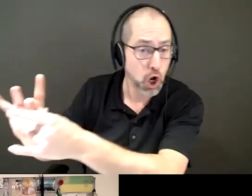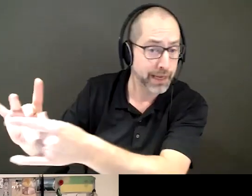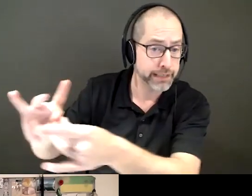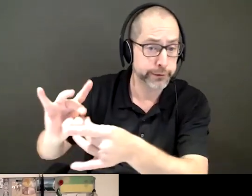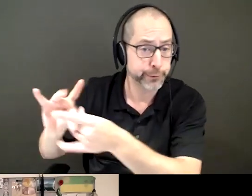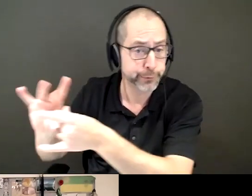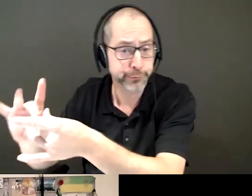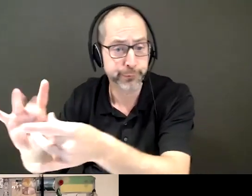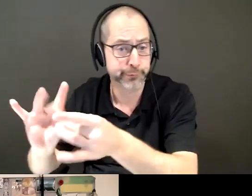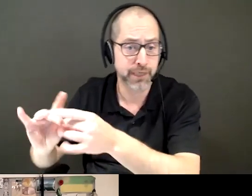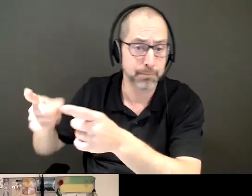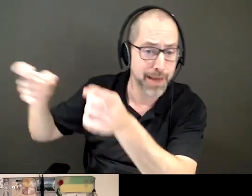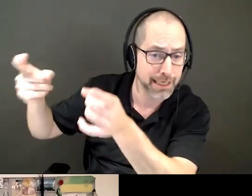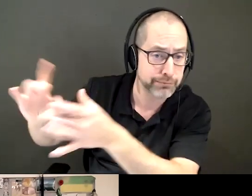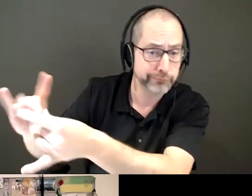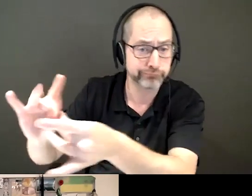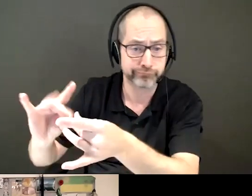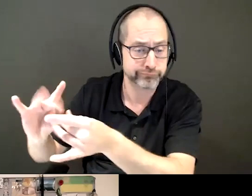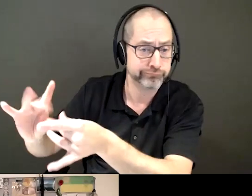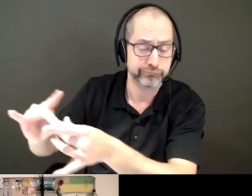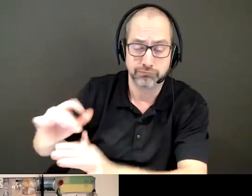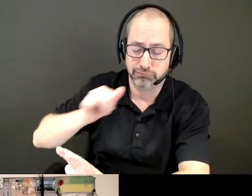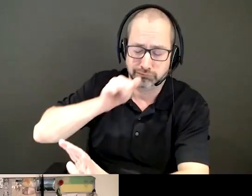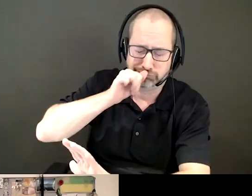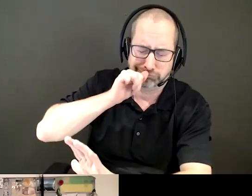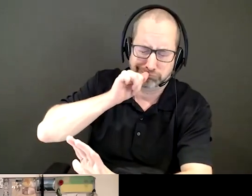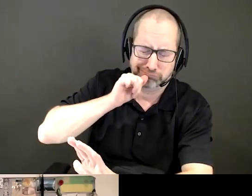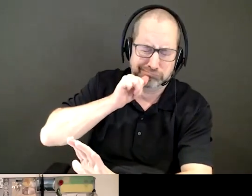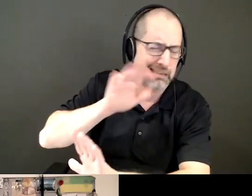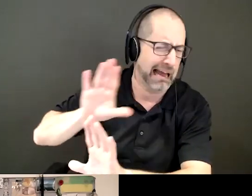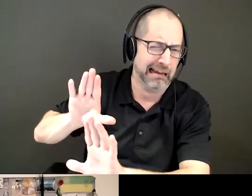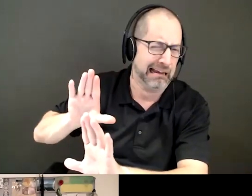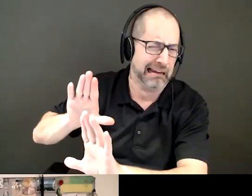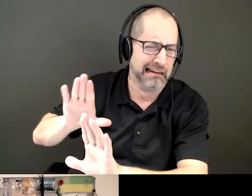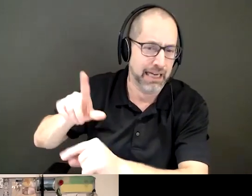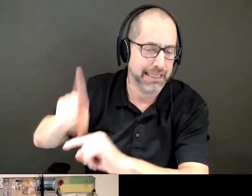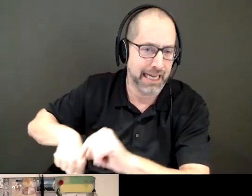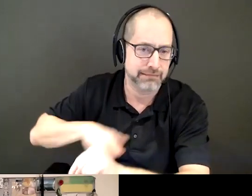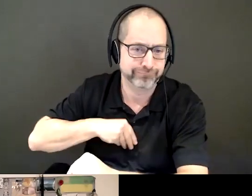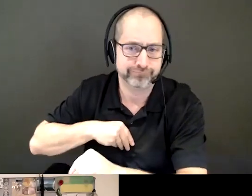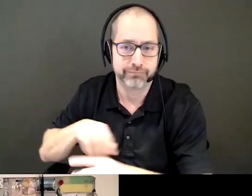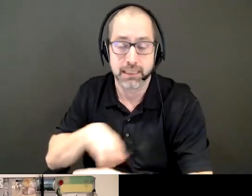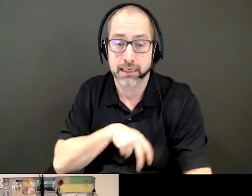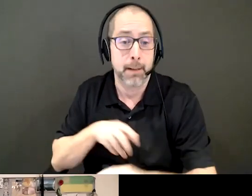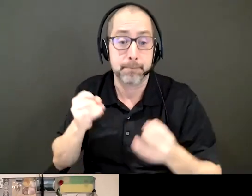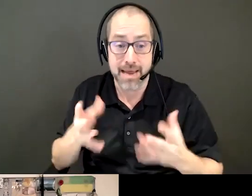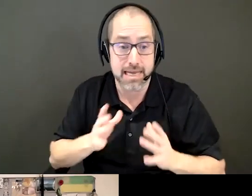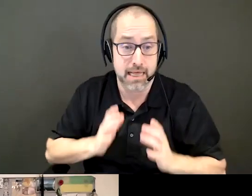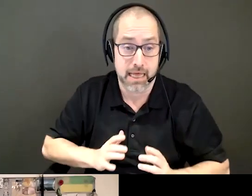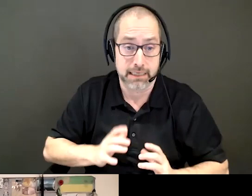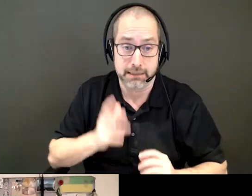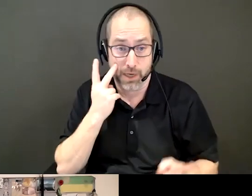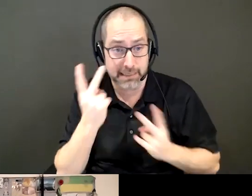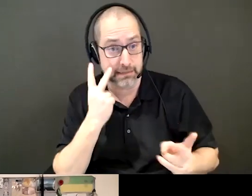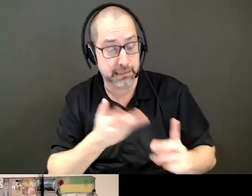staff members, even management are unbearable because often we have clients that may not present visually